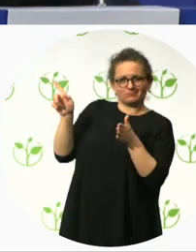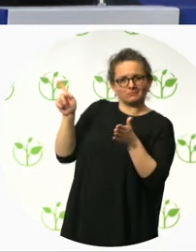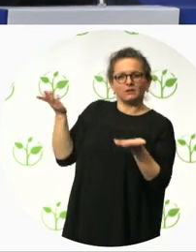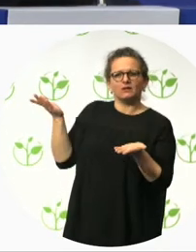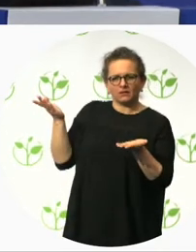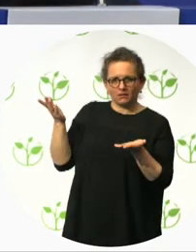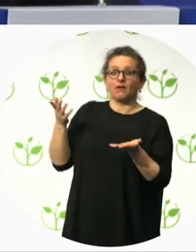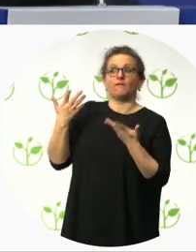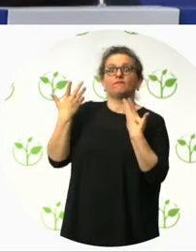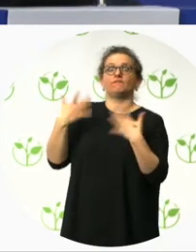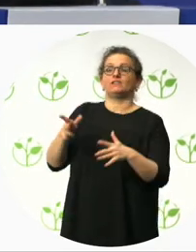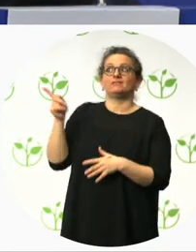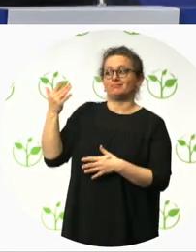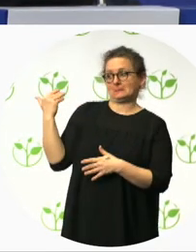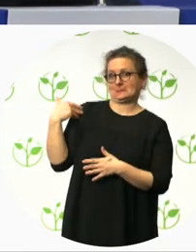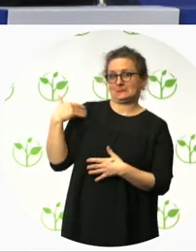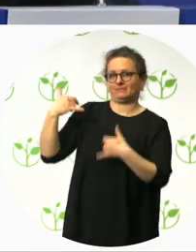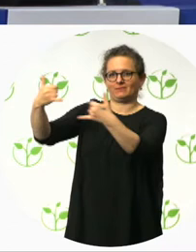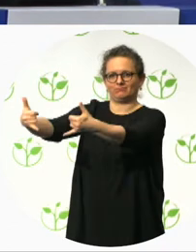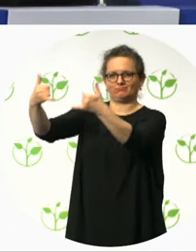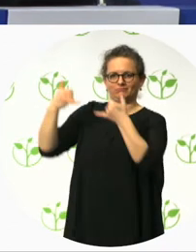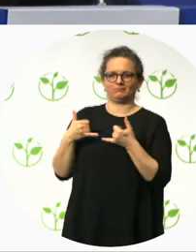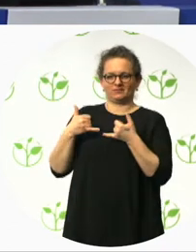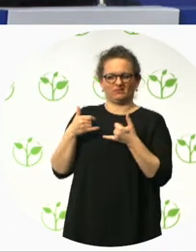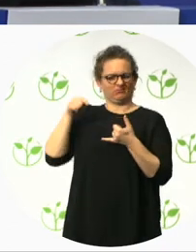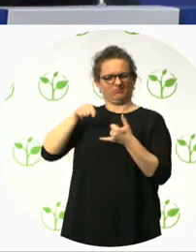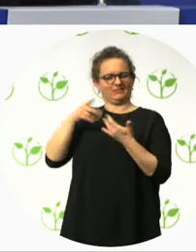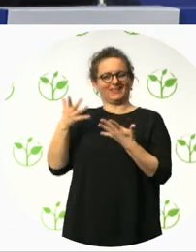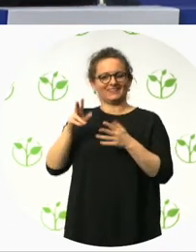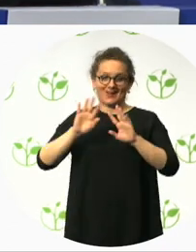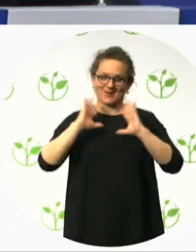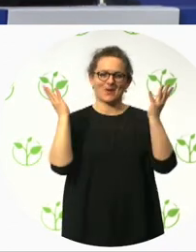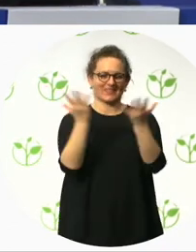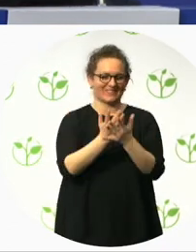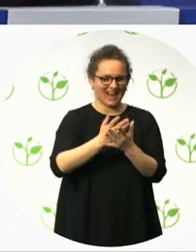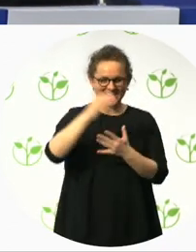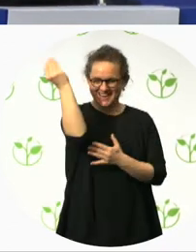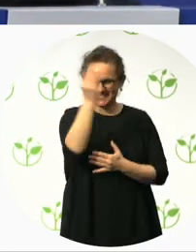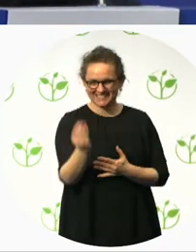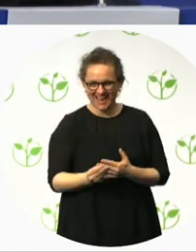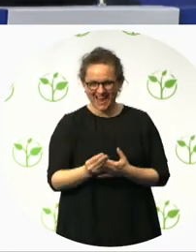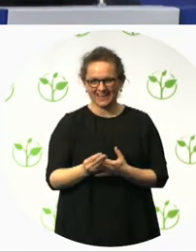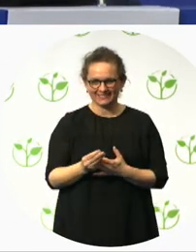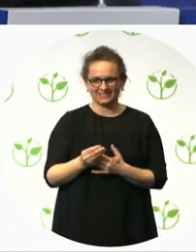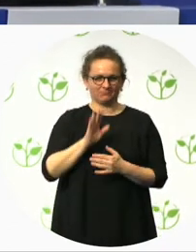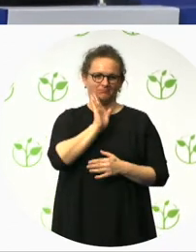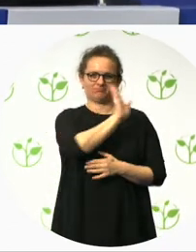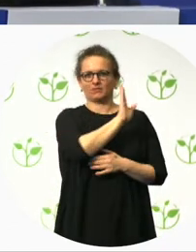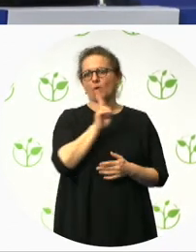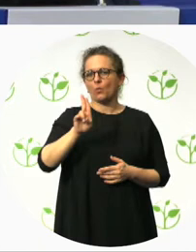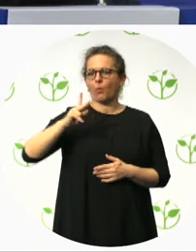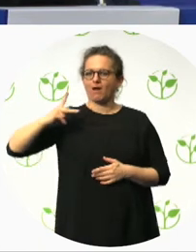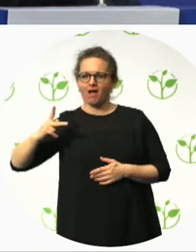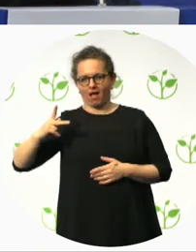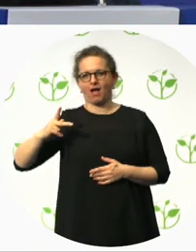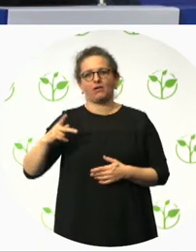Selwyn Goldsmith Award for Universal Design in the UK. Which was a kind of high accolade. So I'm, I'm proud of it. But it's, it's just, it just works well. You know,